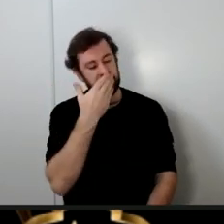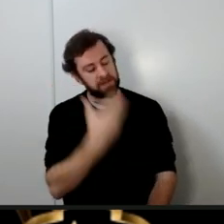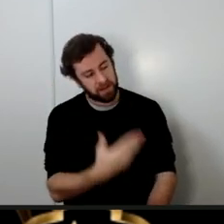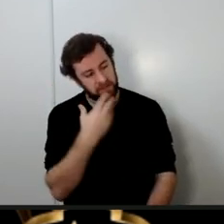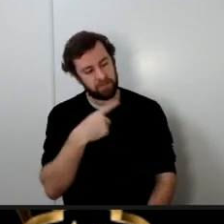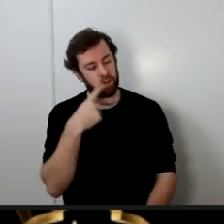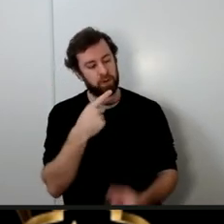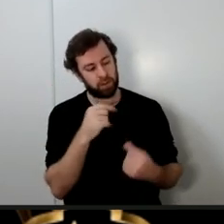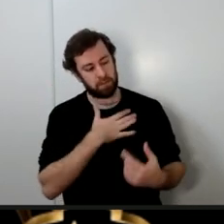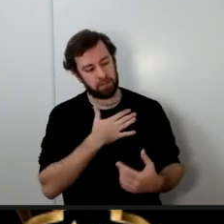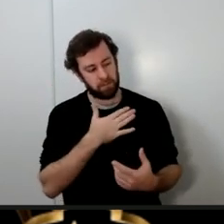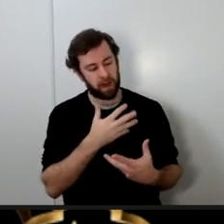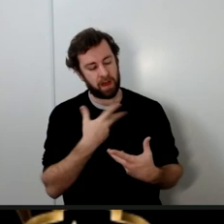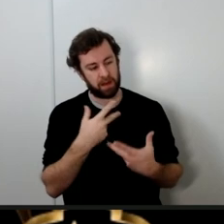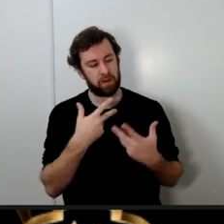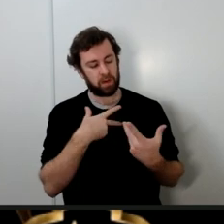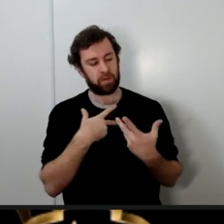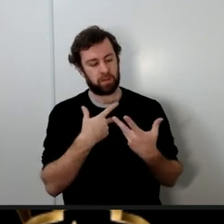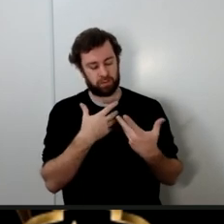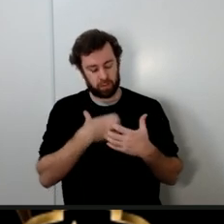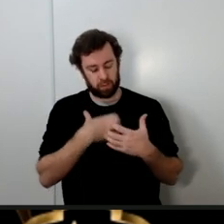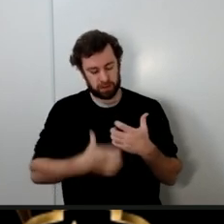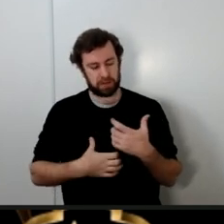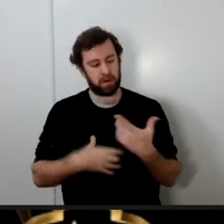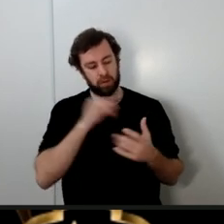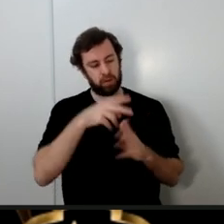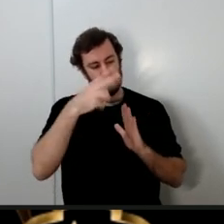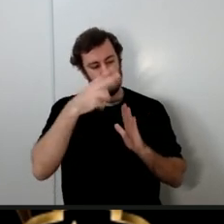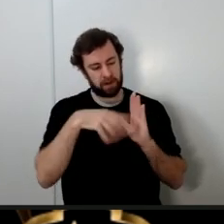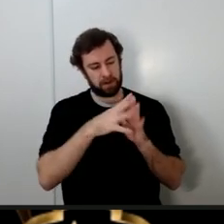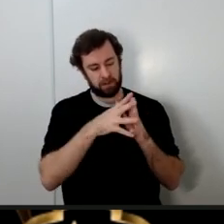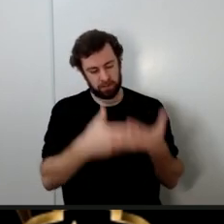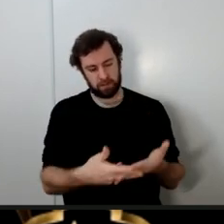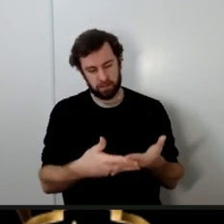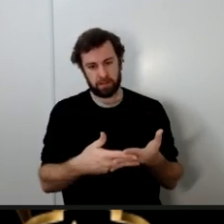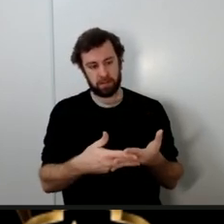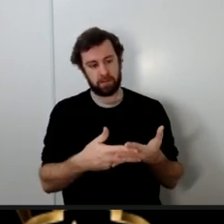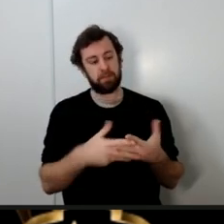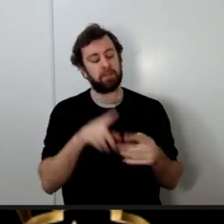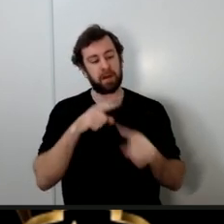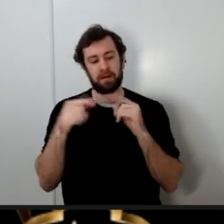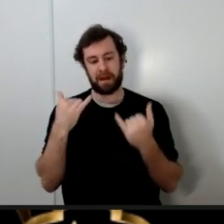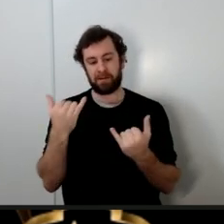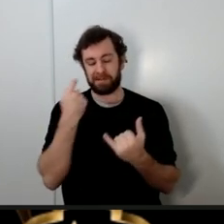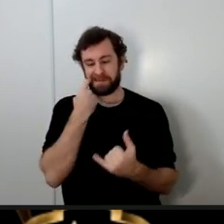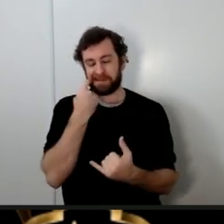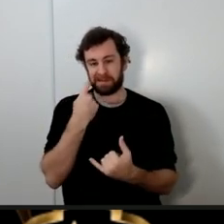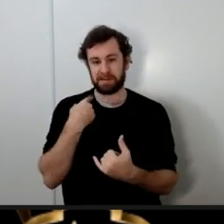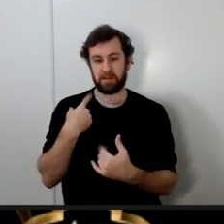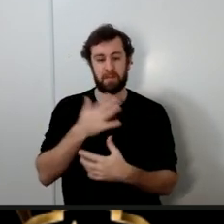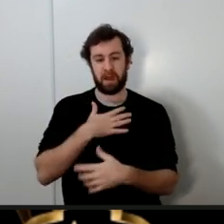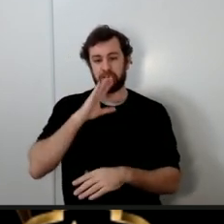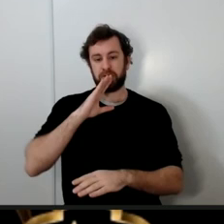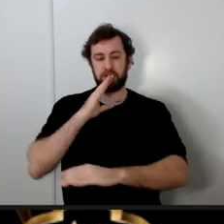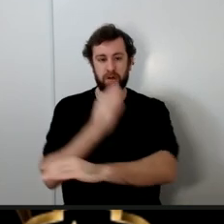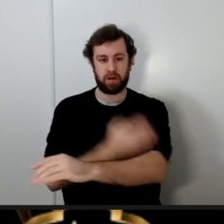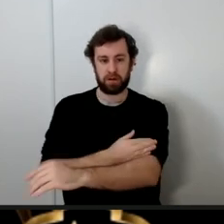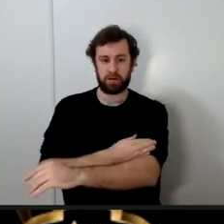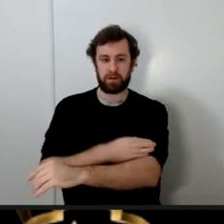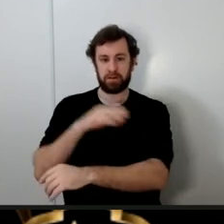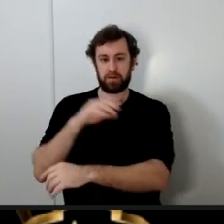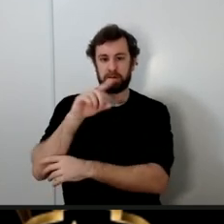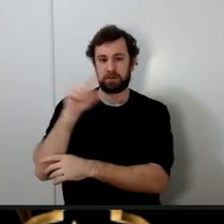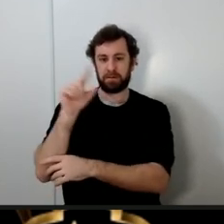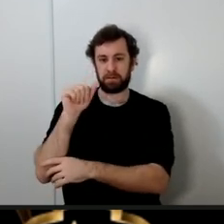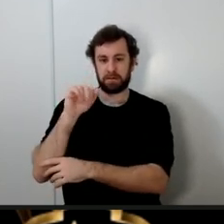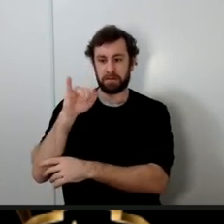reading the Quran on my grave but Oh Abel Hassan just now my daughter Zainab in our house she woke up